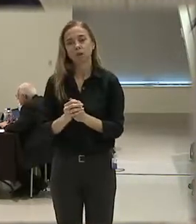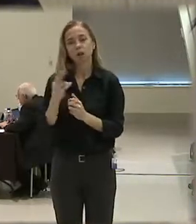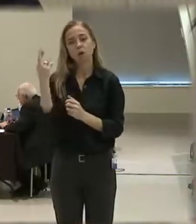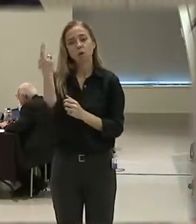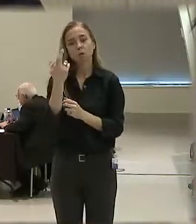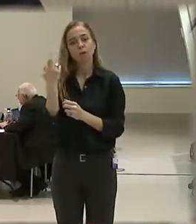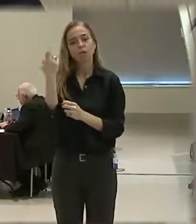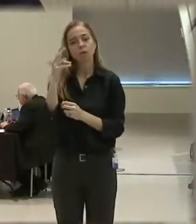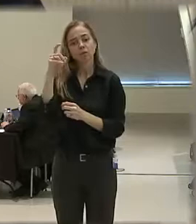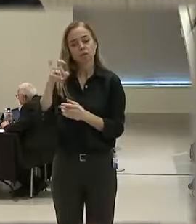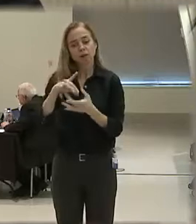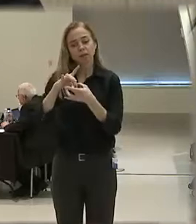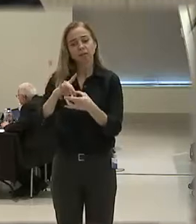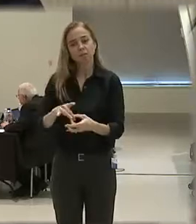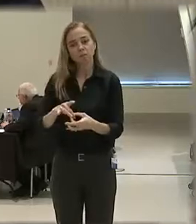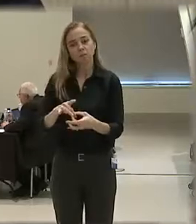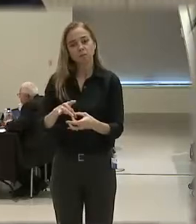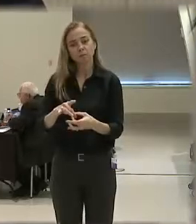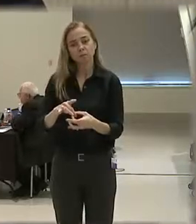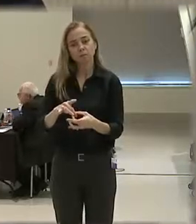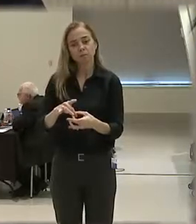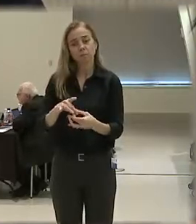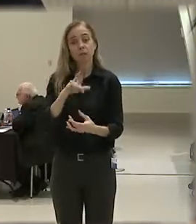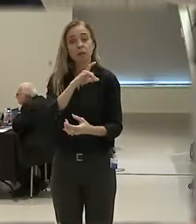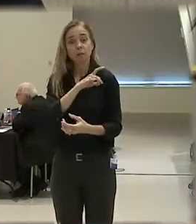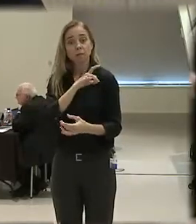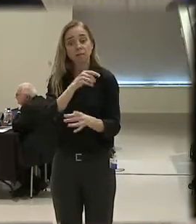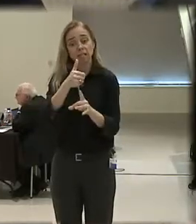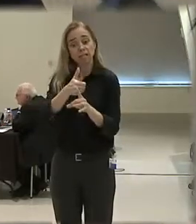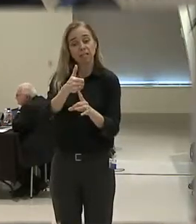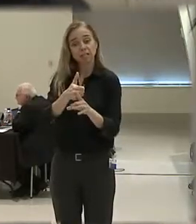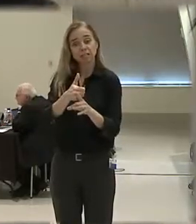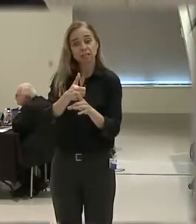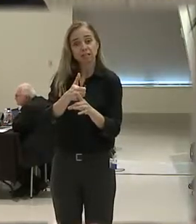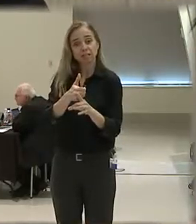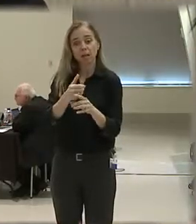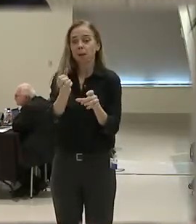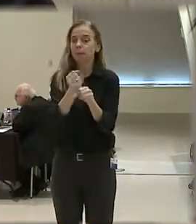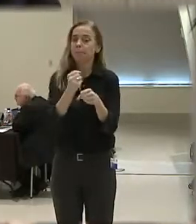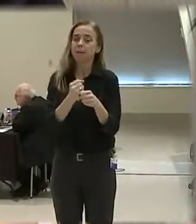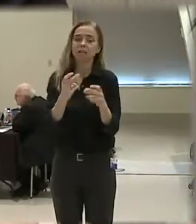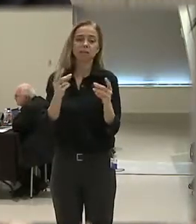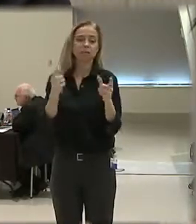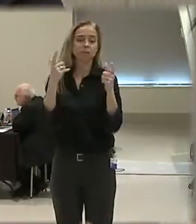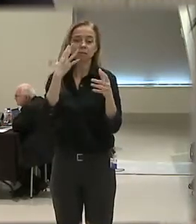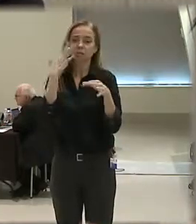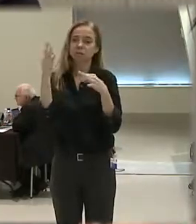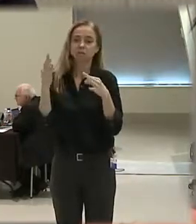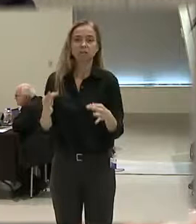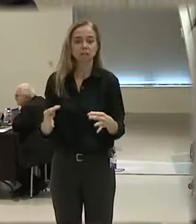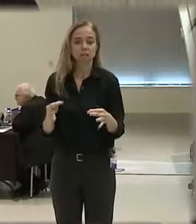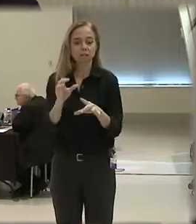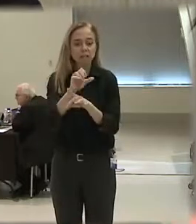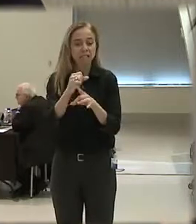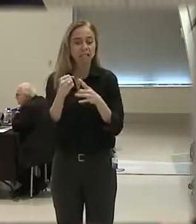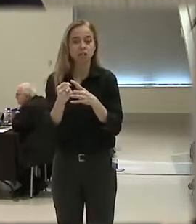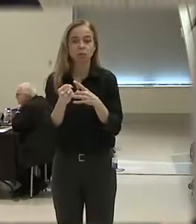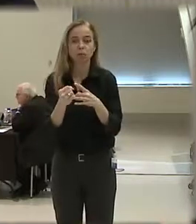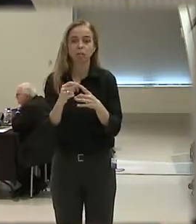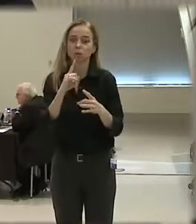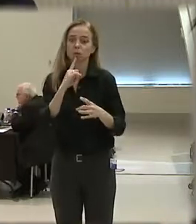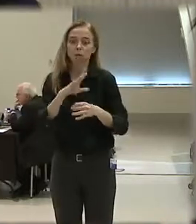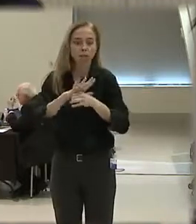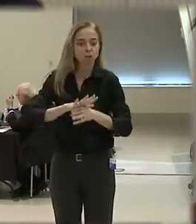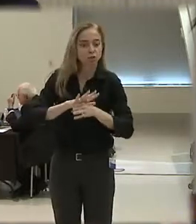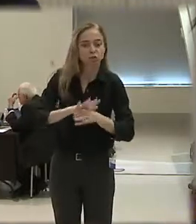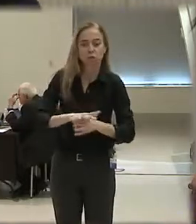reasonableness must embody allowances for the fact that the police officers are often forced to make split-second judgments in circumstances that are tense, uncertain,